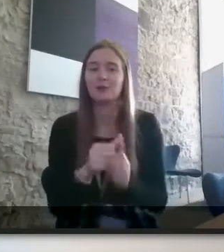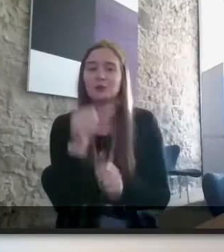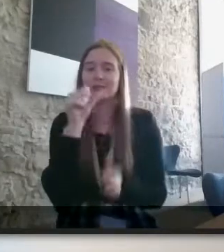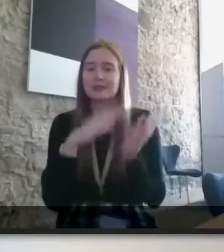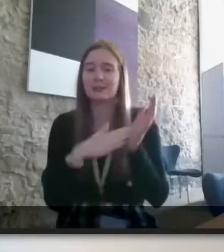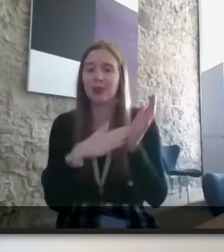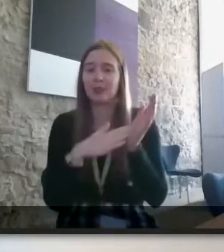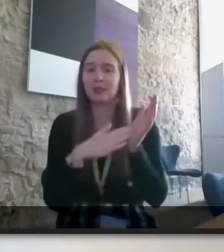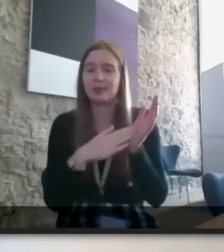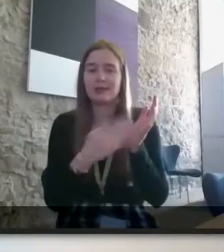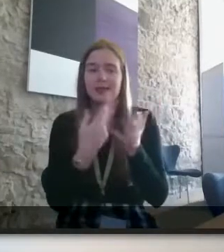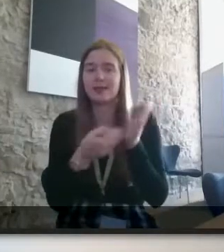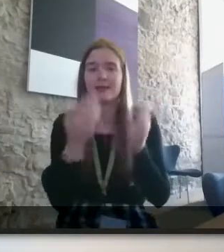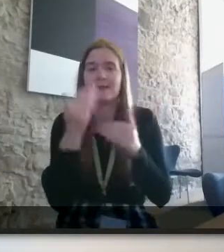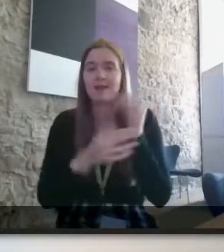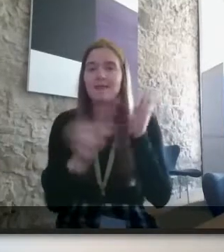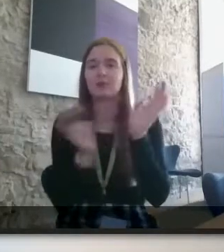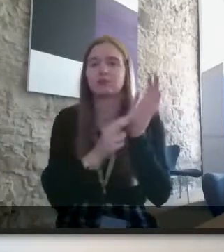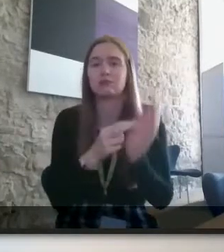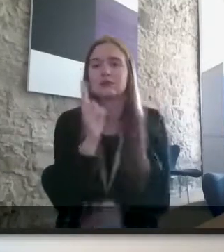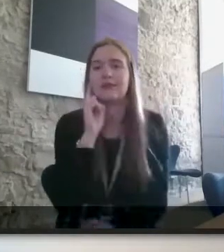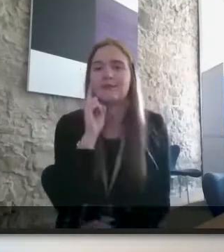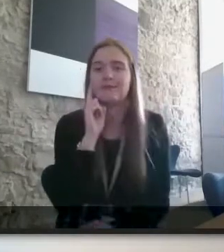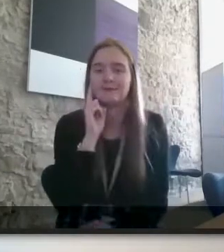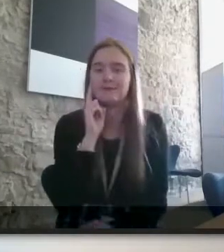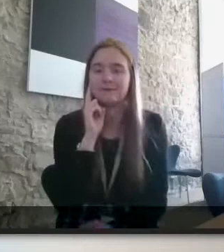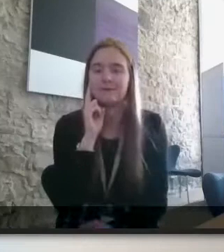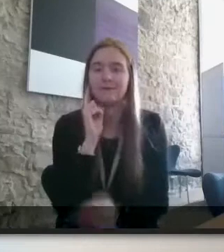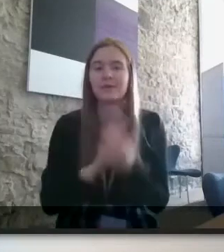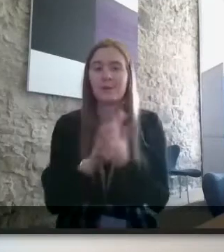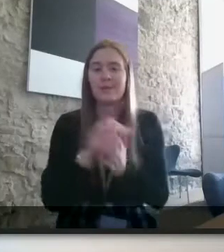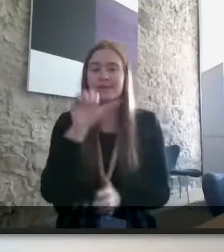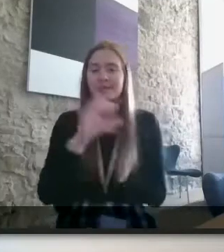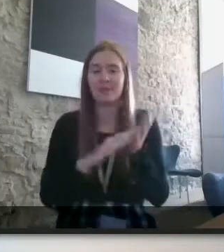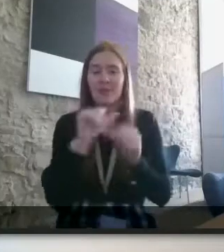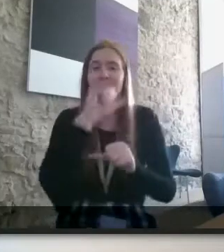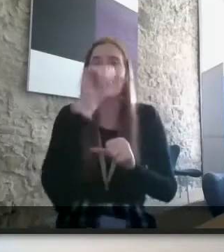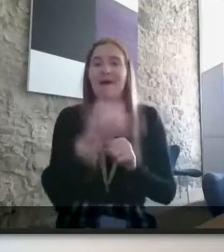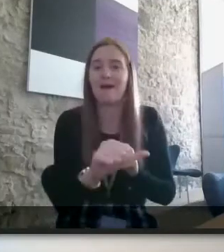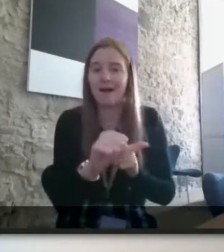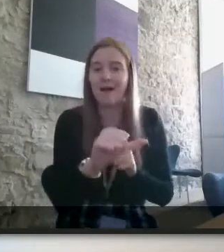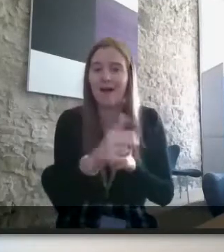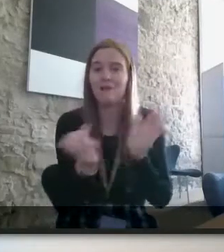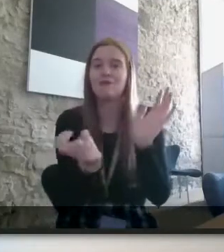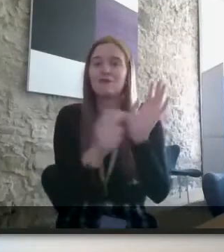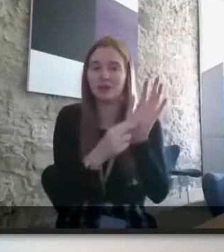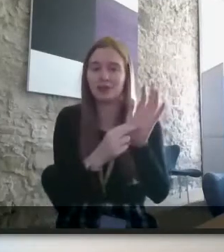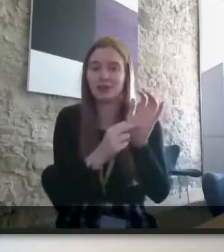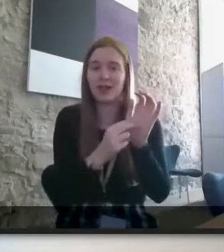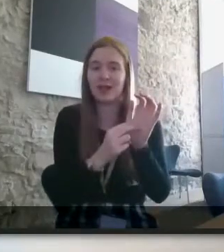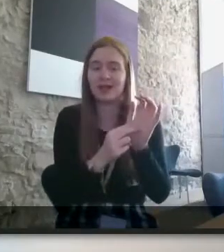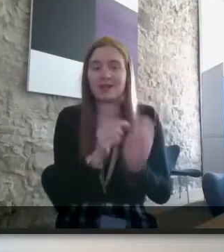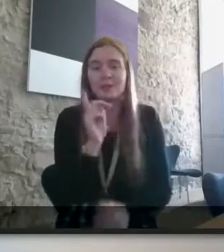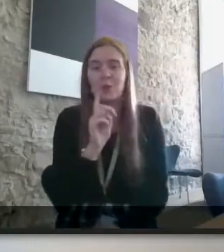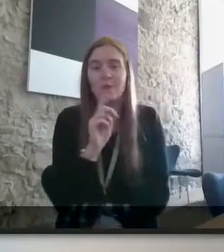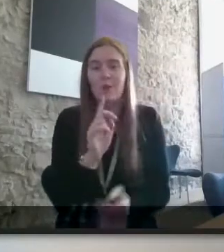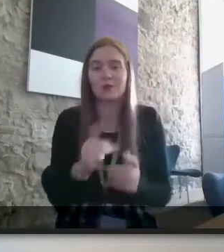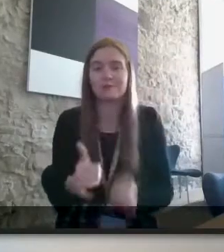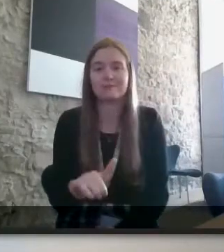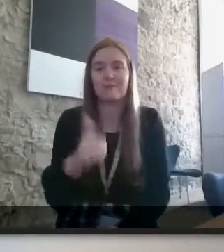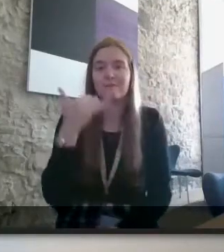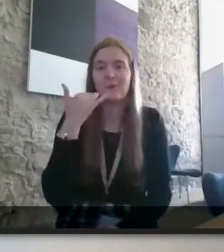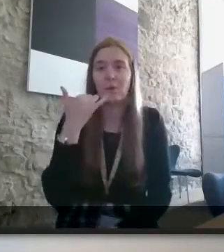was deaf and then tried to call her um so six months later they were registered that she wasn't going to answer the phone